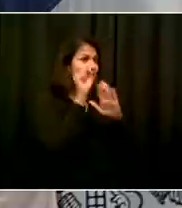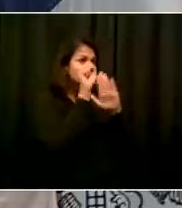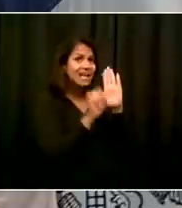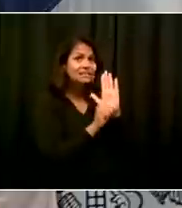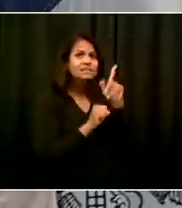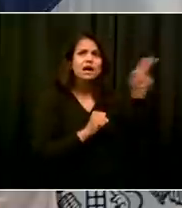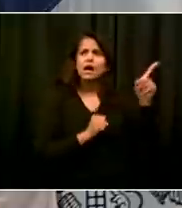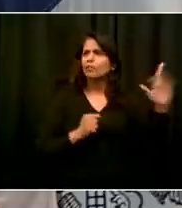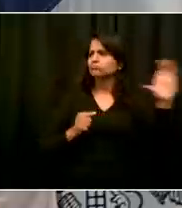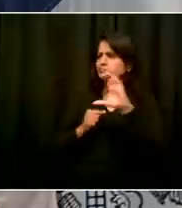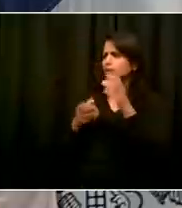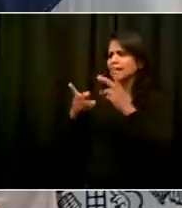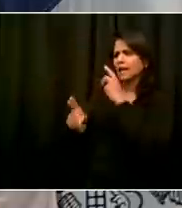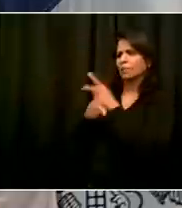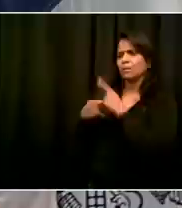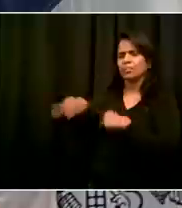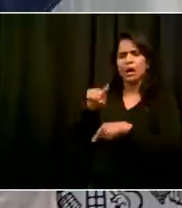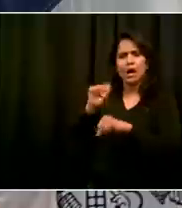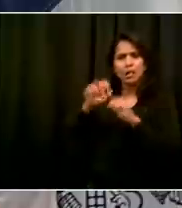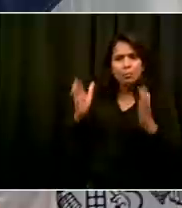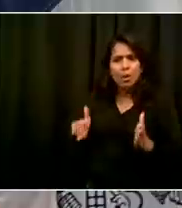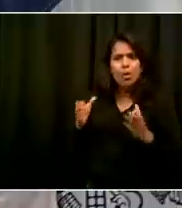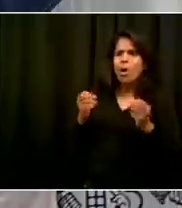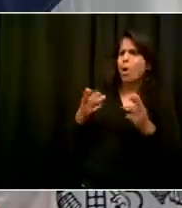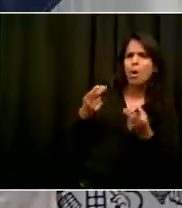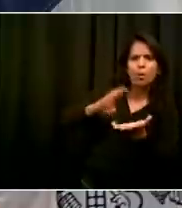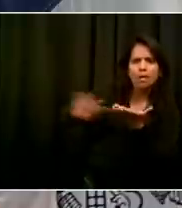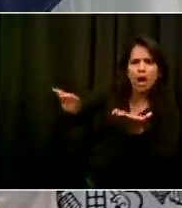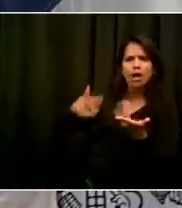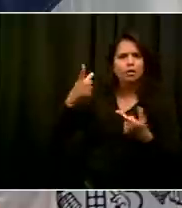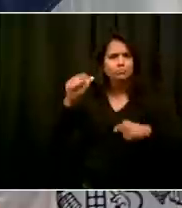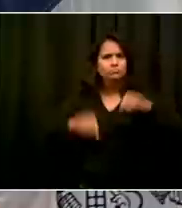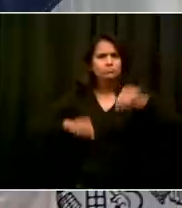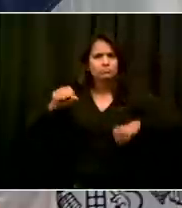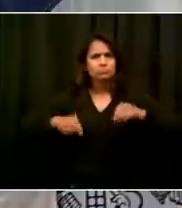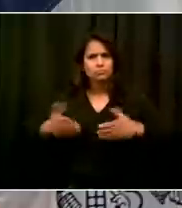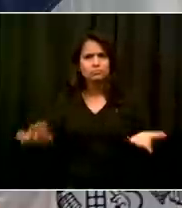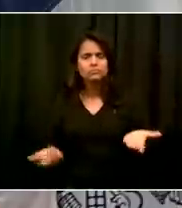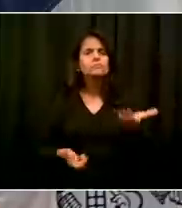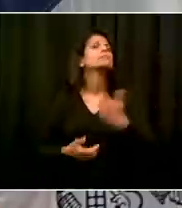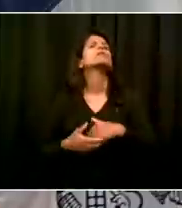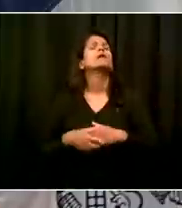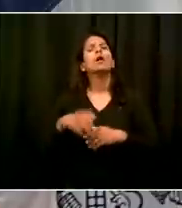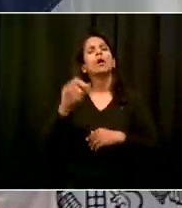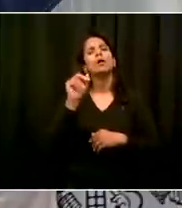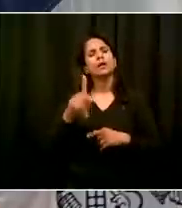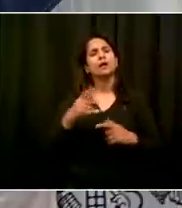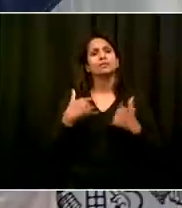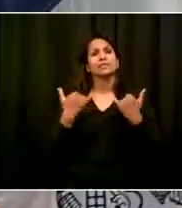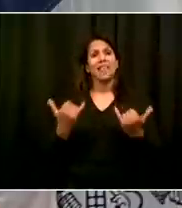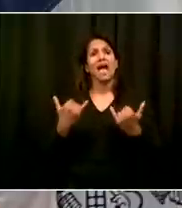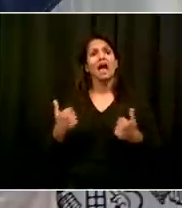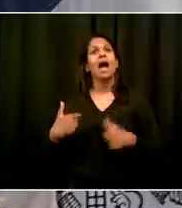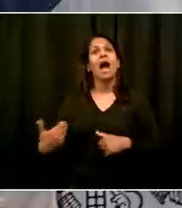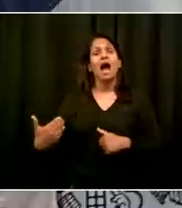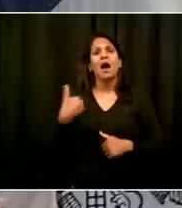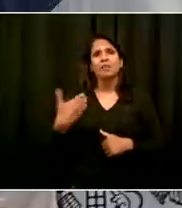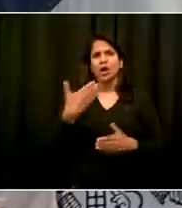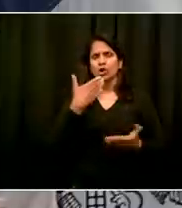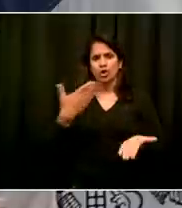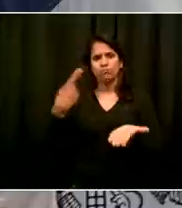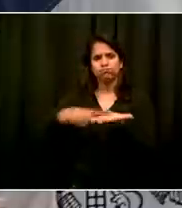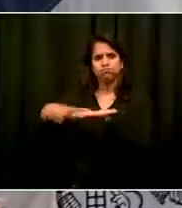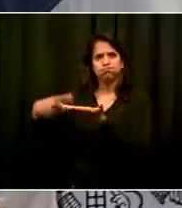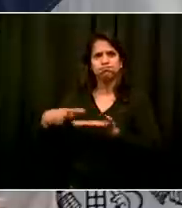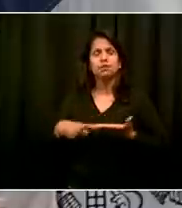Michael. So we're having very productive conversations with labor. I'm not going to speak about breakthroughs until they break through. But when